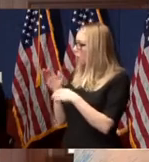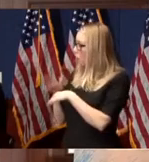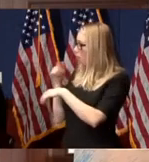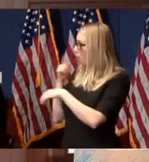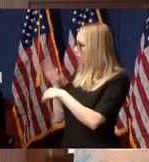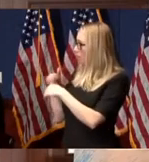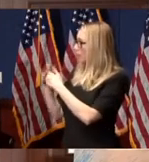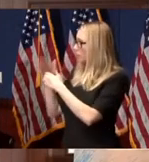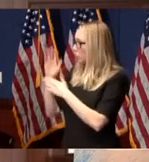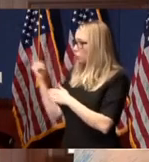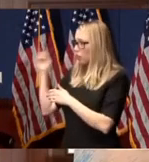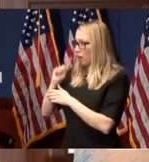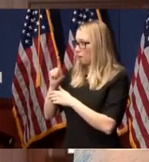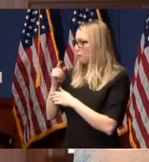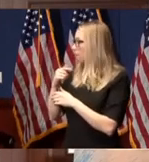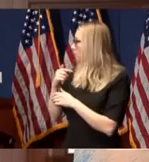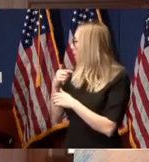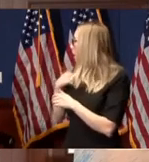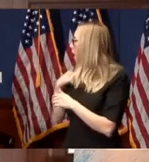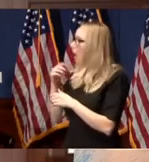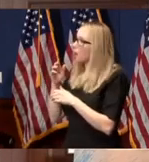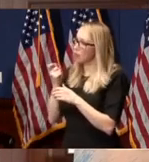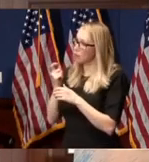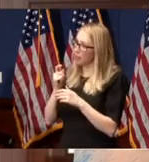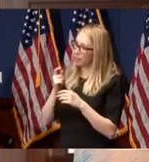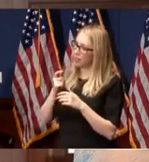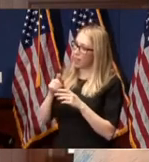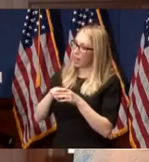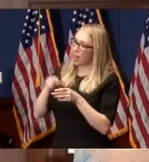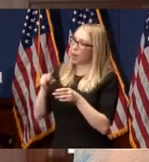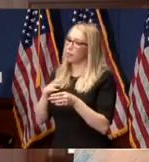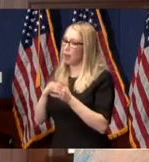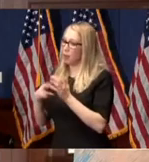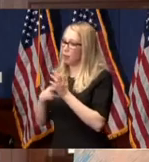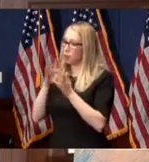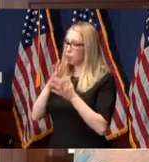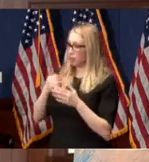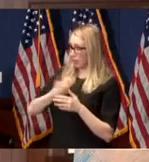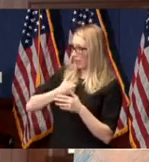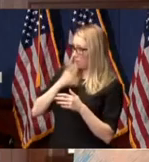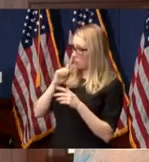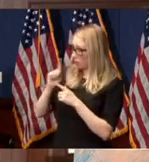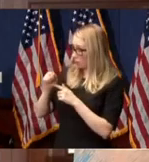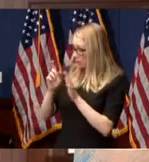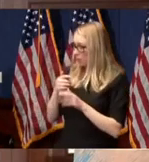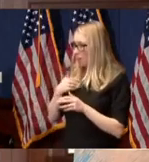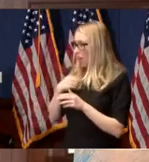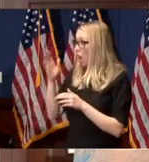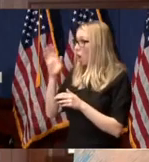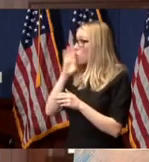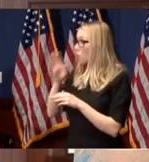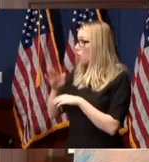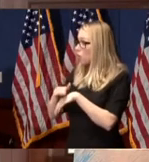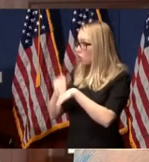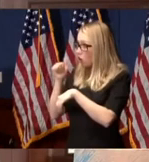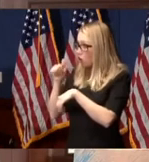speaker, okay, I'm going go Anita here for a second. I am going to call